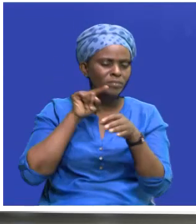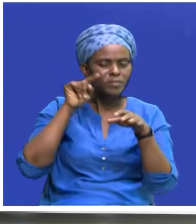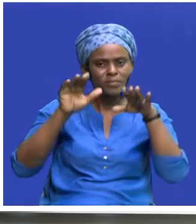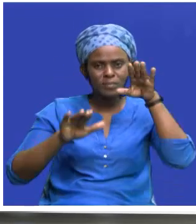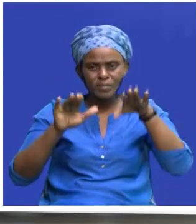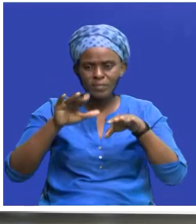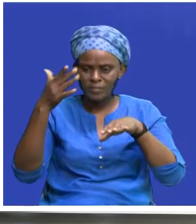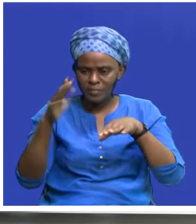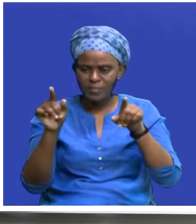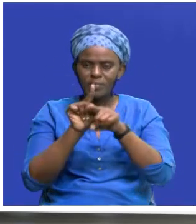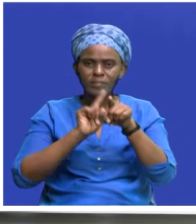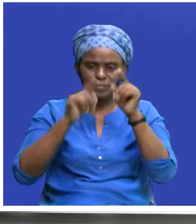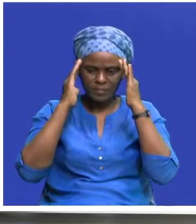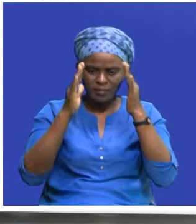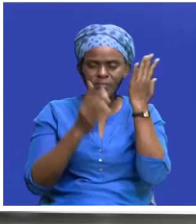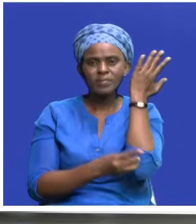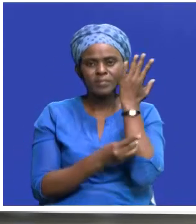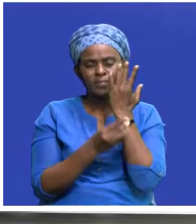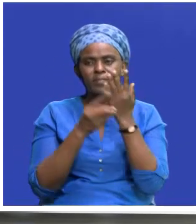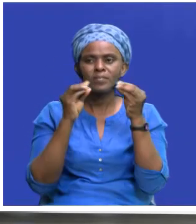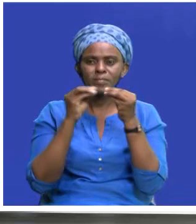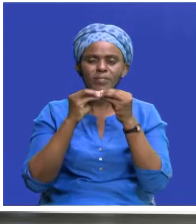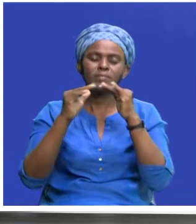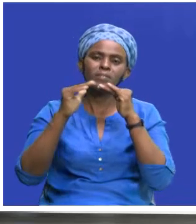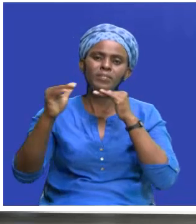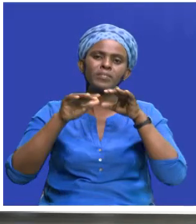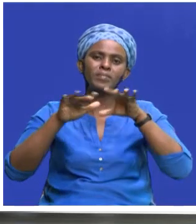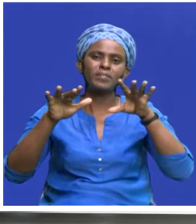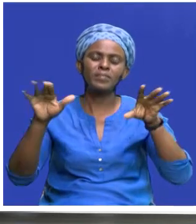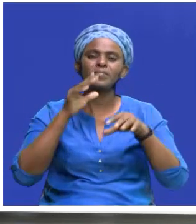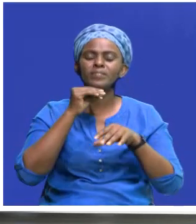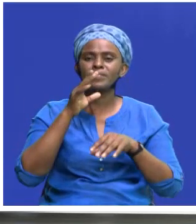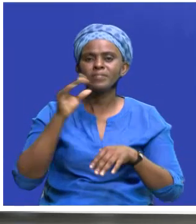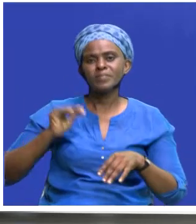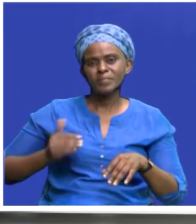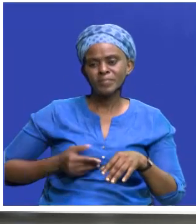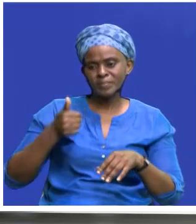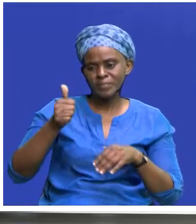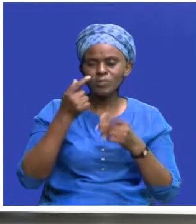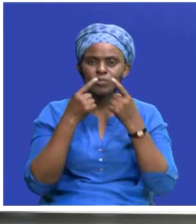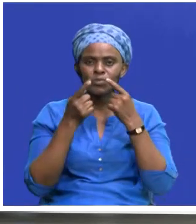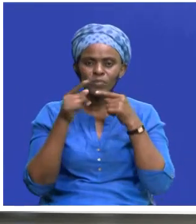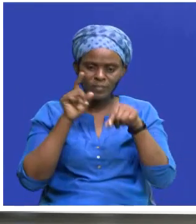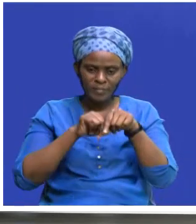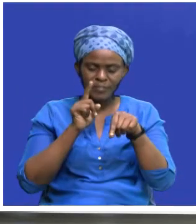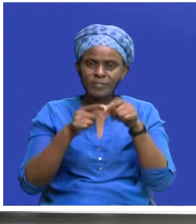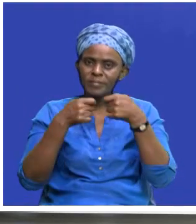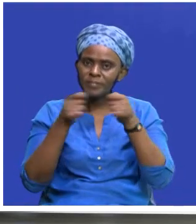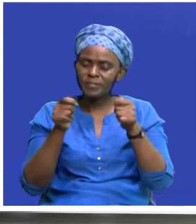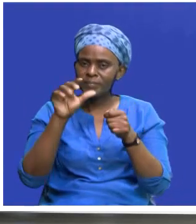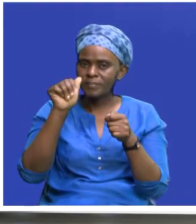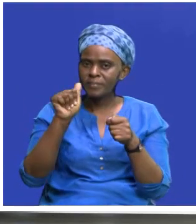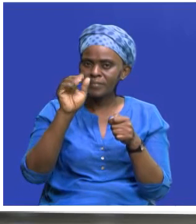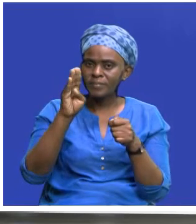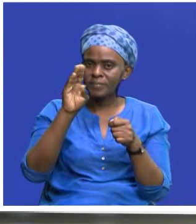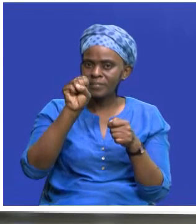permanently and attain development that will be equally spread among men and women. She was speaking at the launch of the APSA